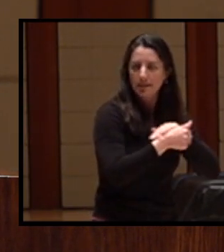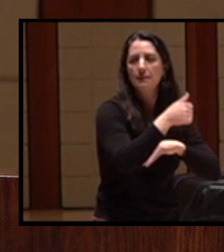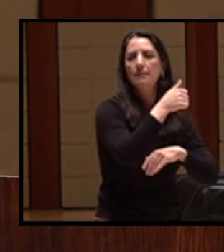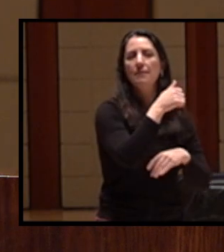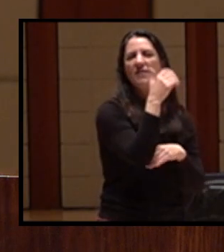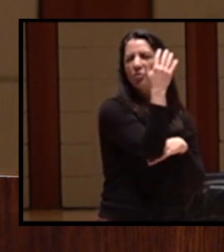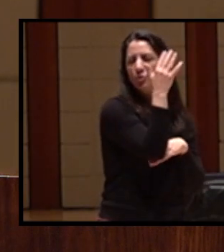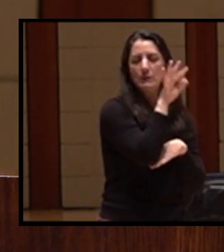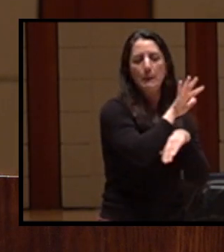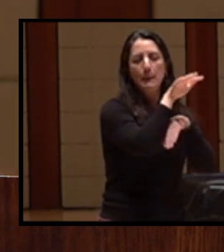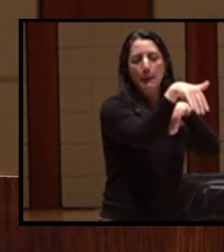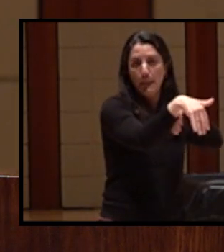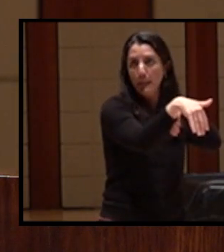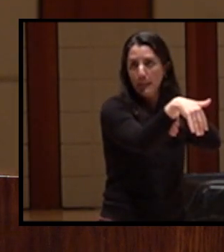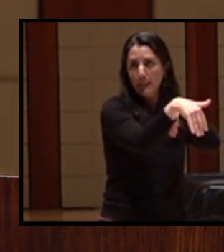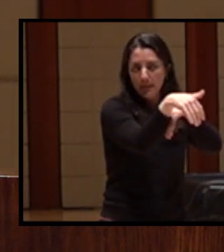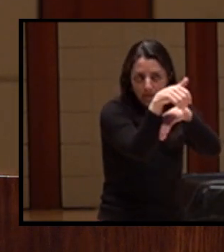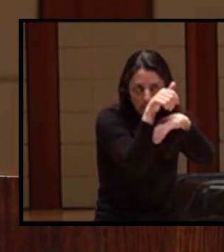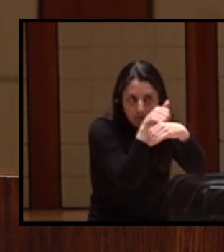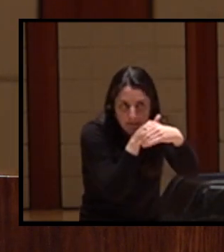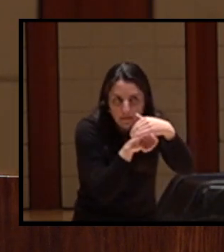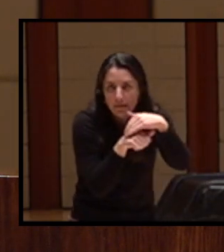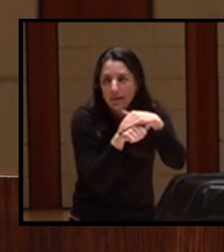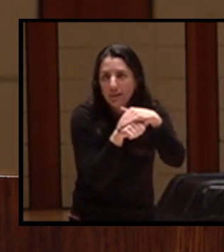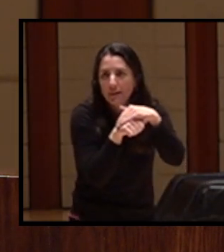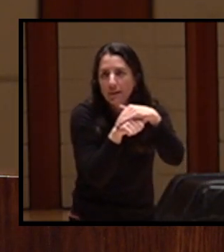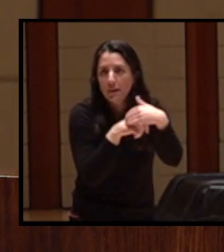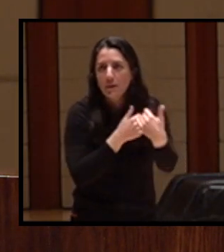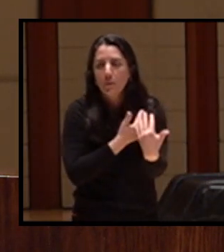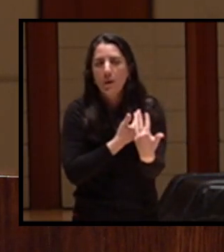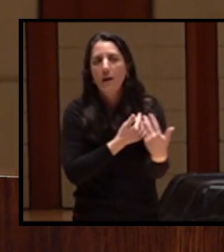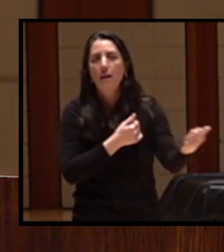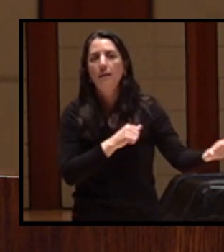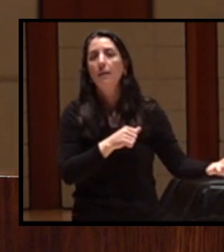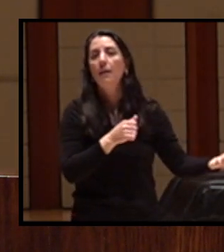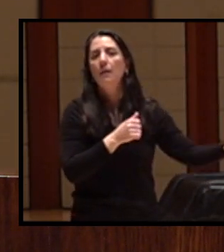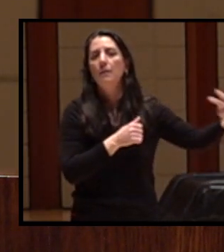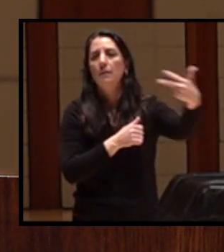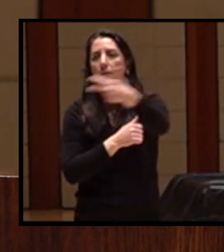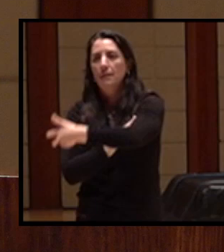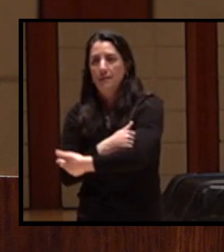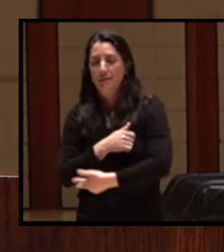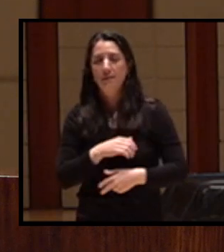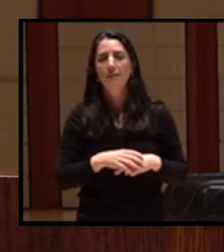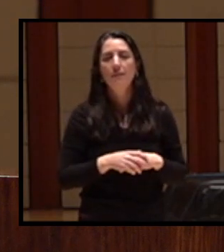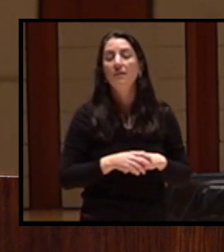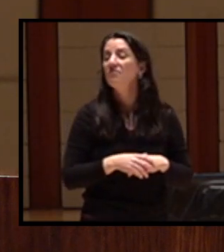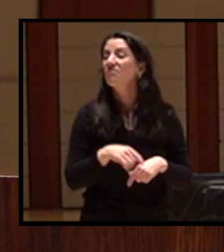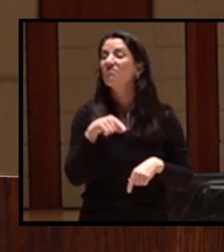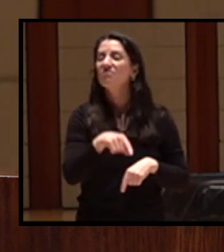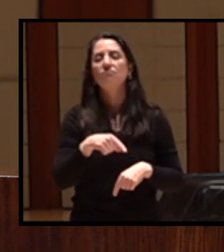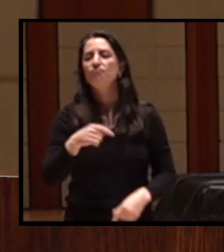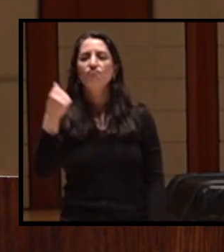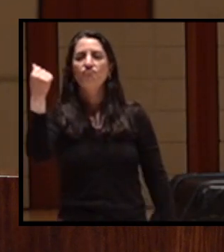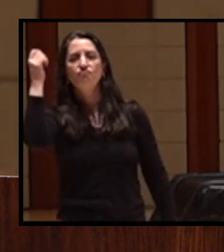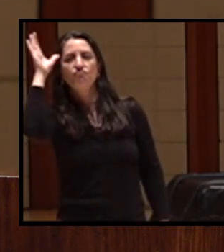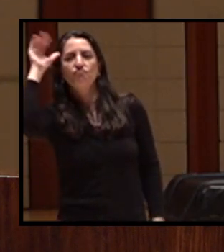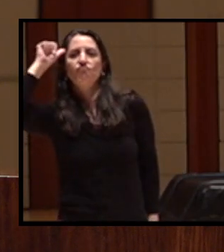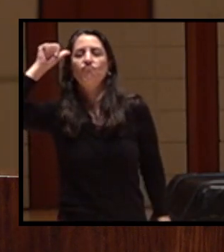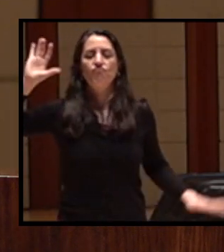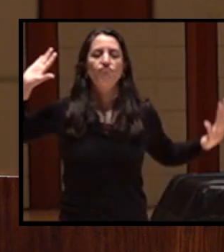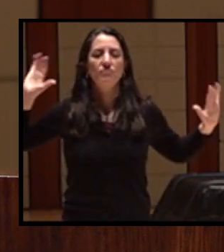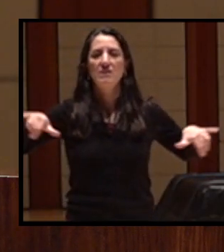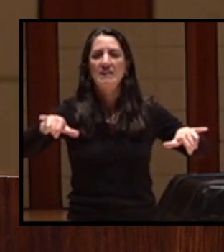it was different. Ray decided to not pull his net. The warden stopped, gave him a ticket, took his net, and left.